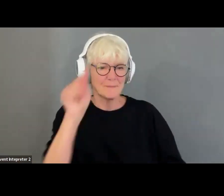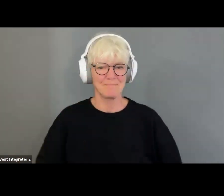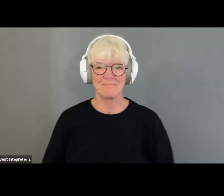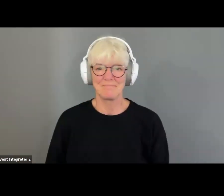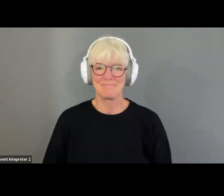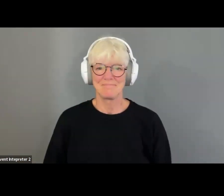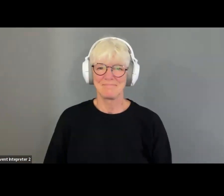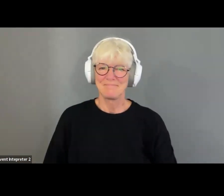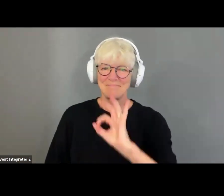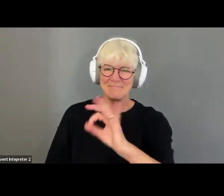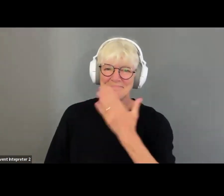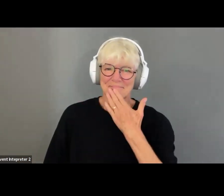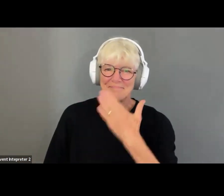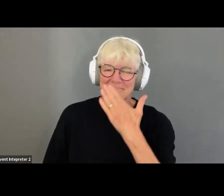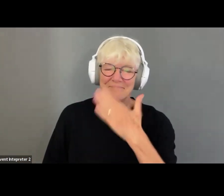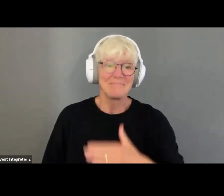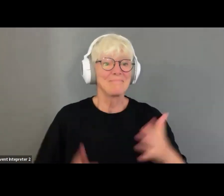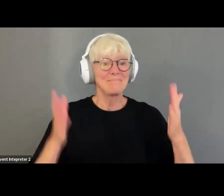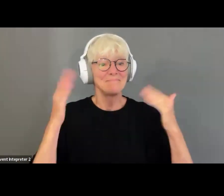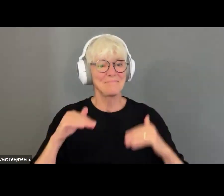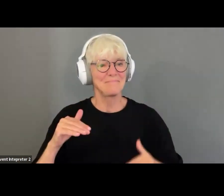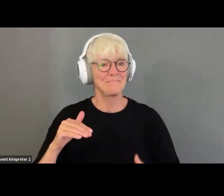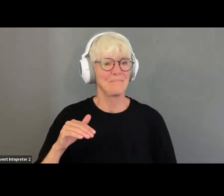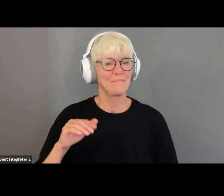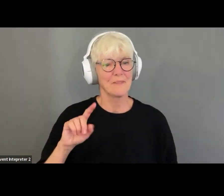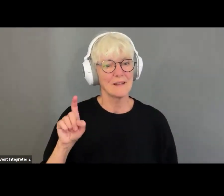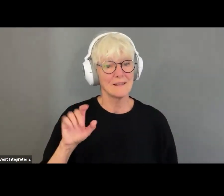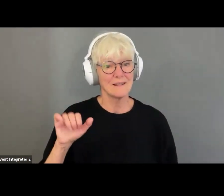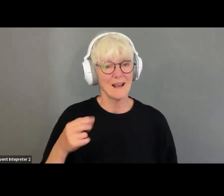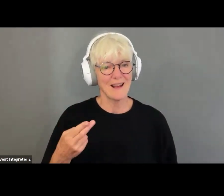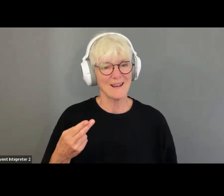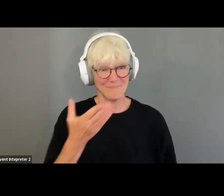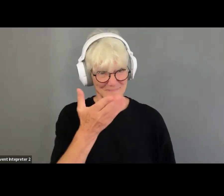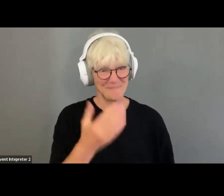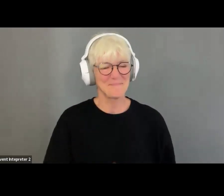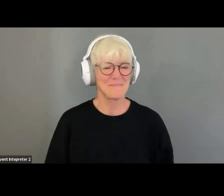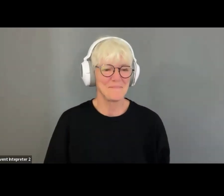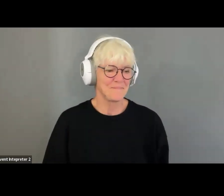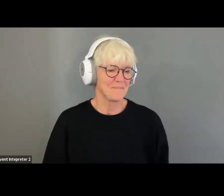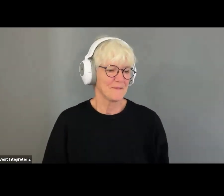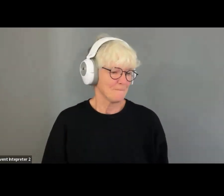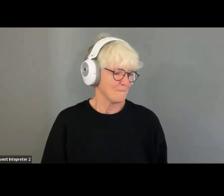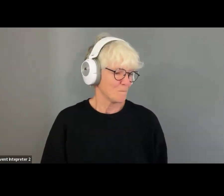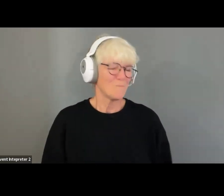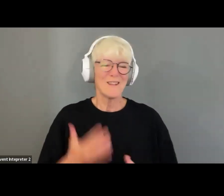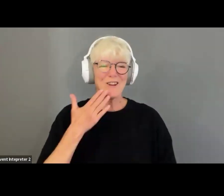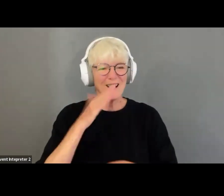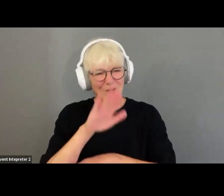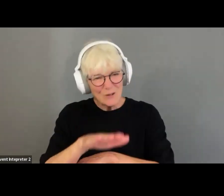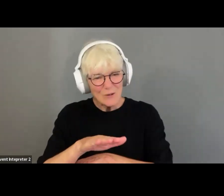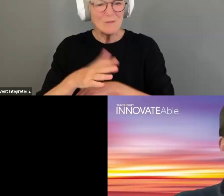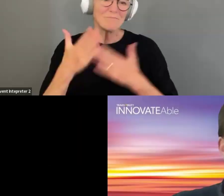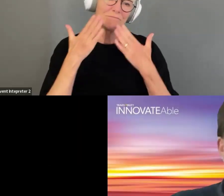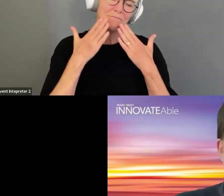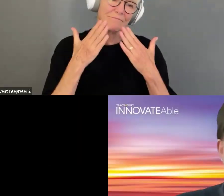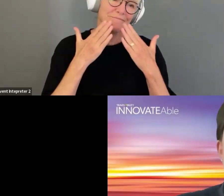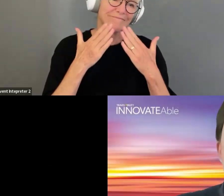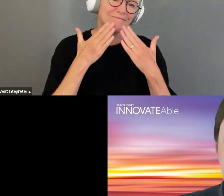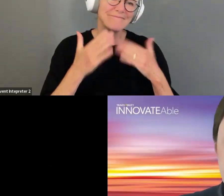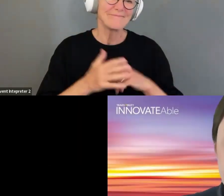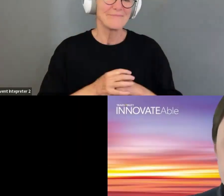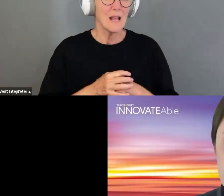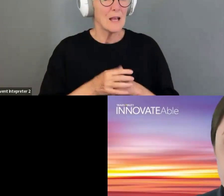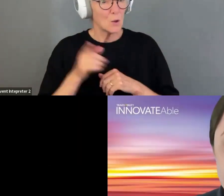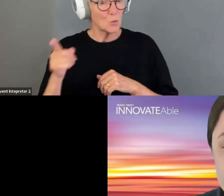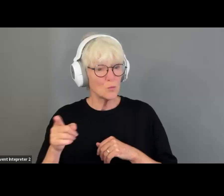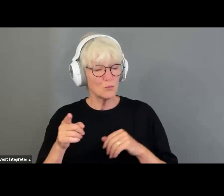Wonderful. All right. Next question goes to Zach Curry. Hey, good afternoon. Thank you so much for being here. Can you talk a